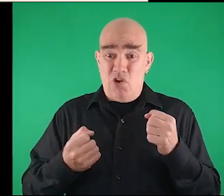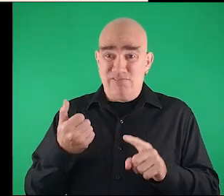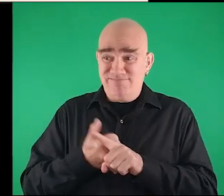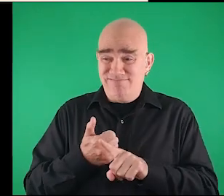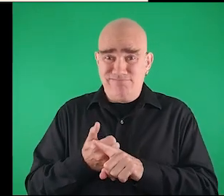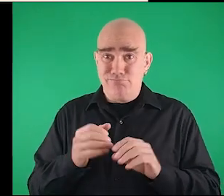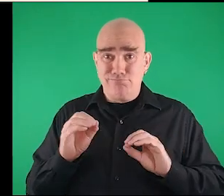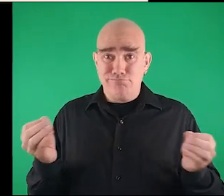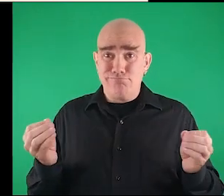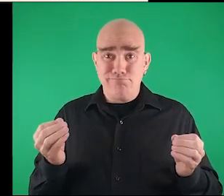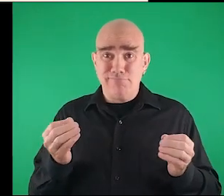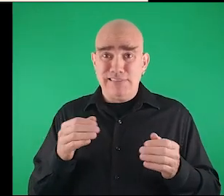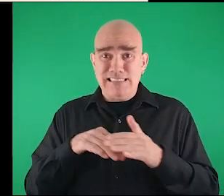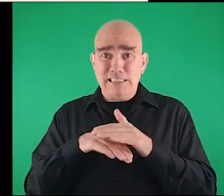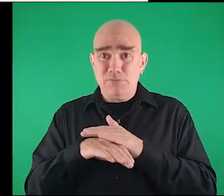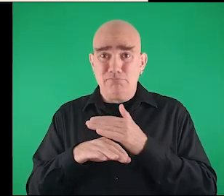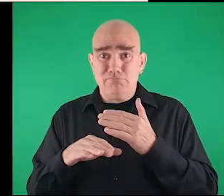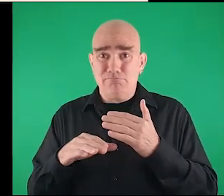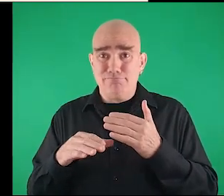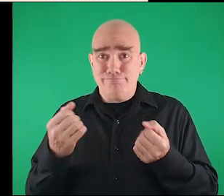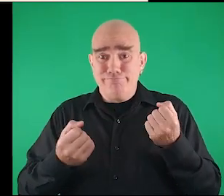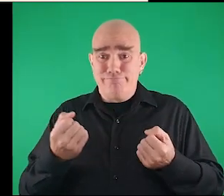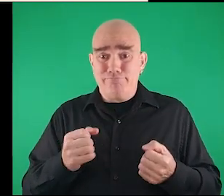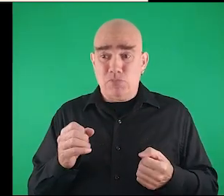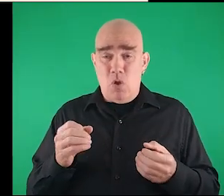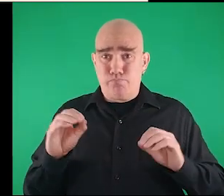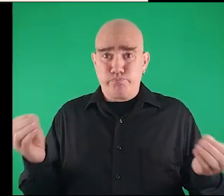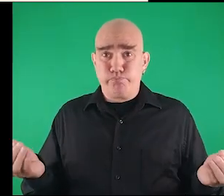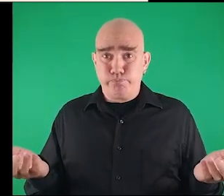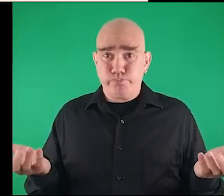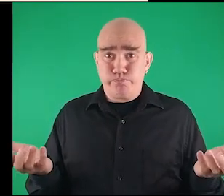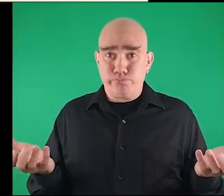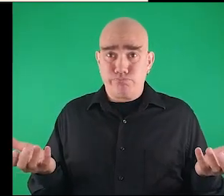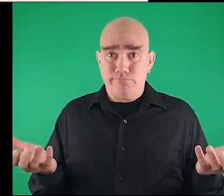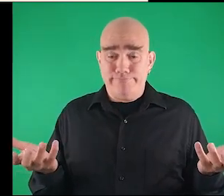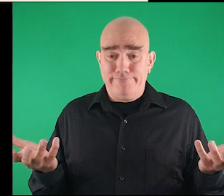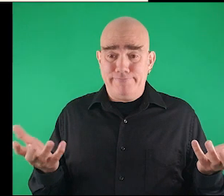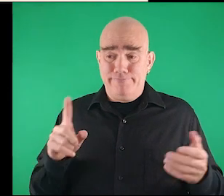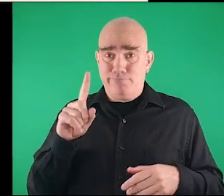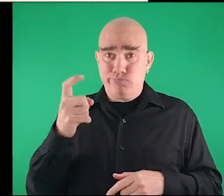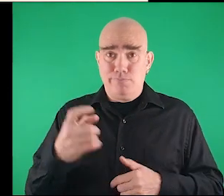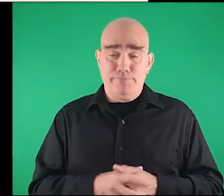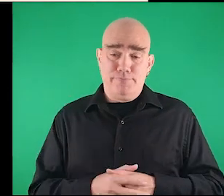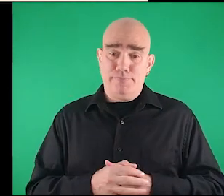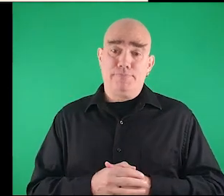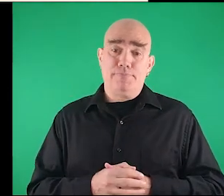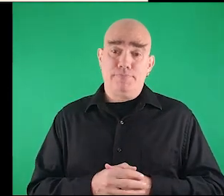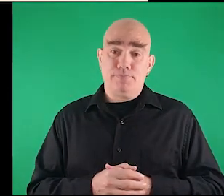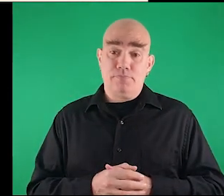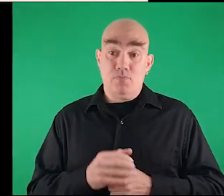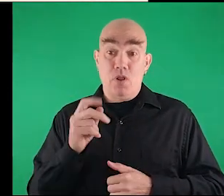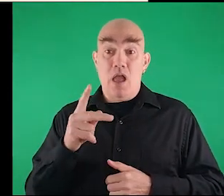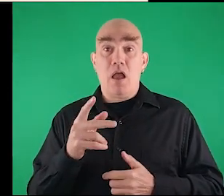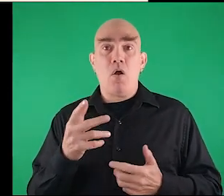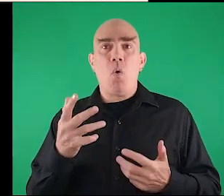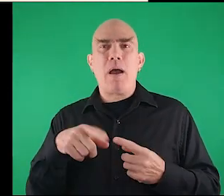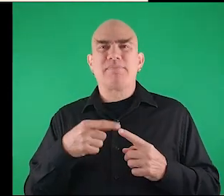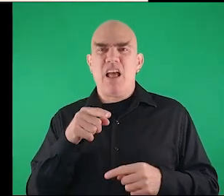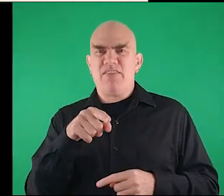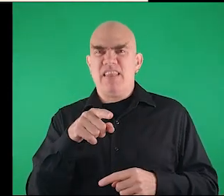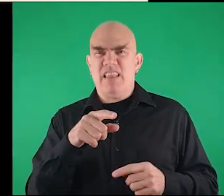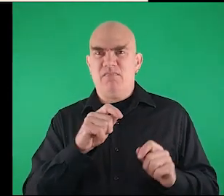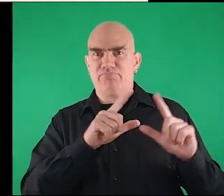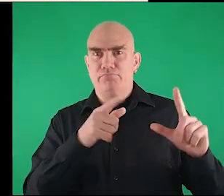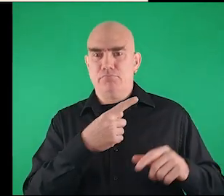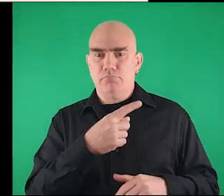about that and the text is even no there's nothing and